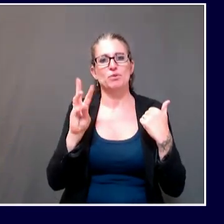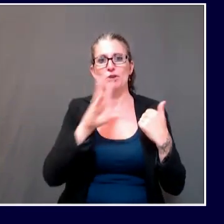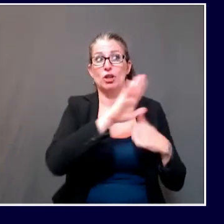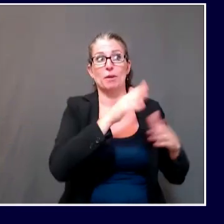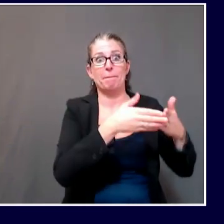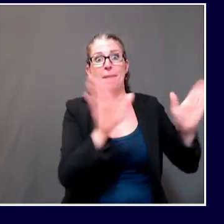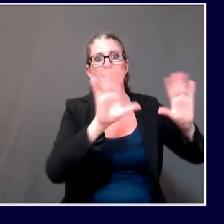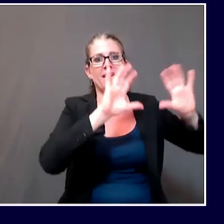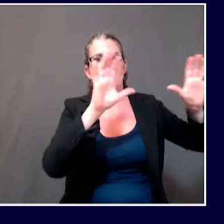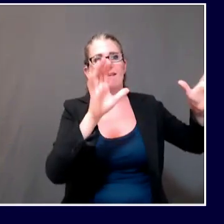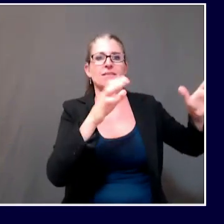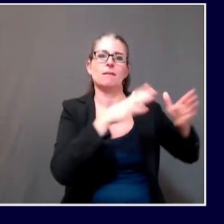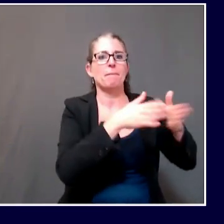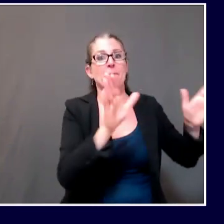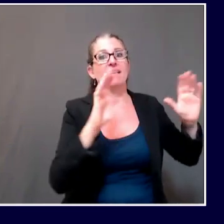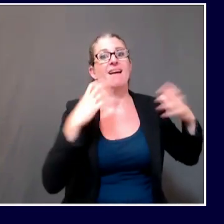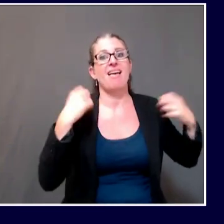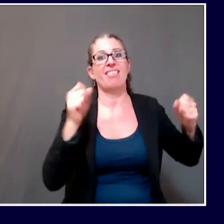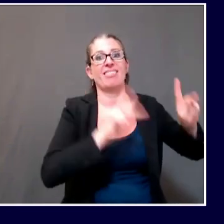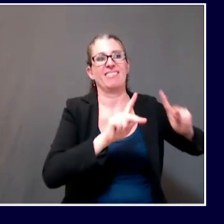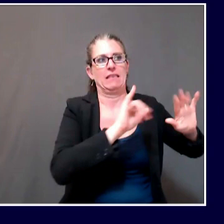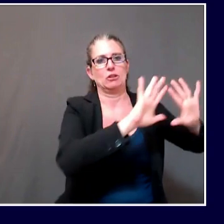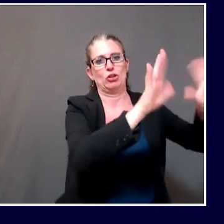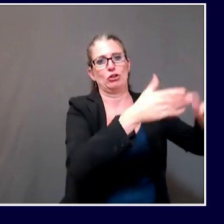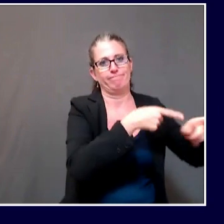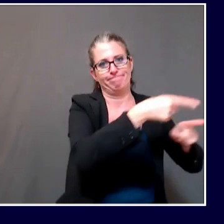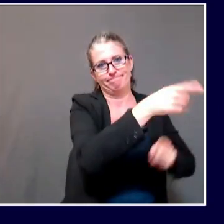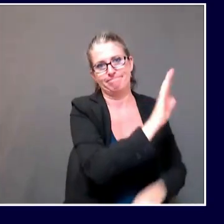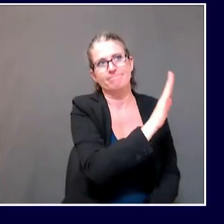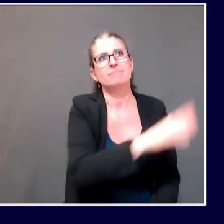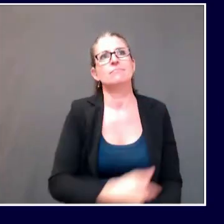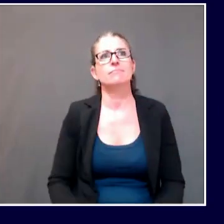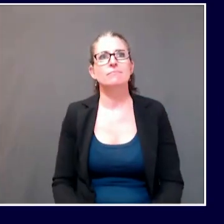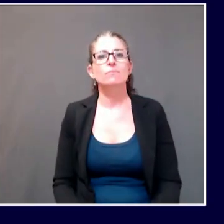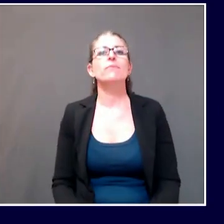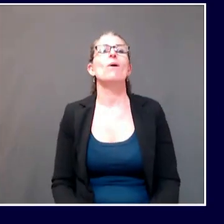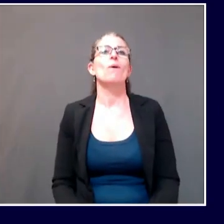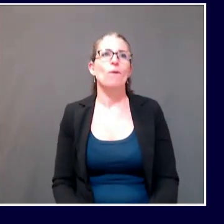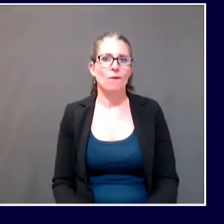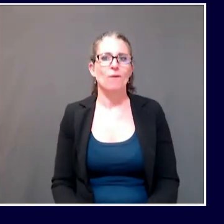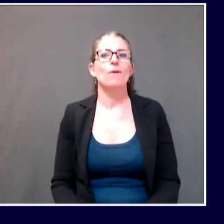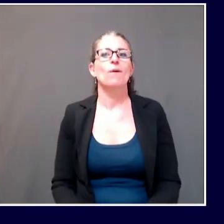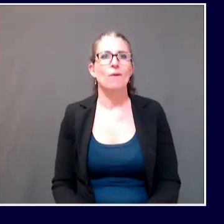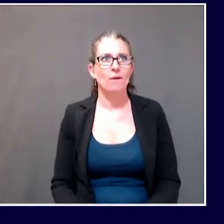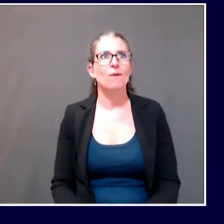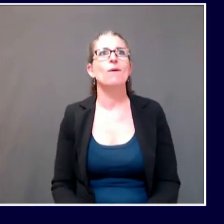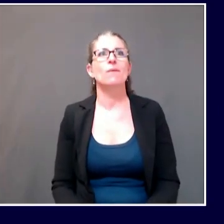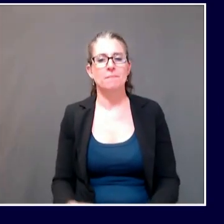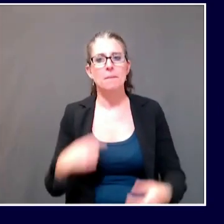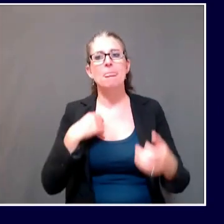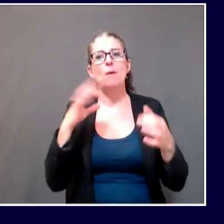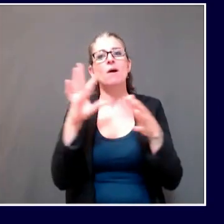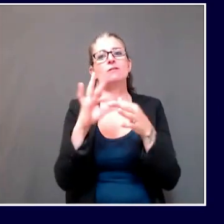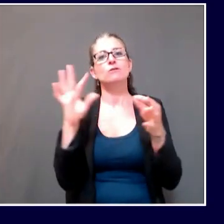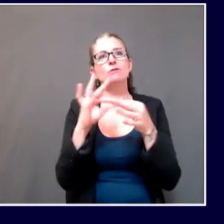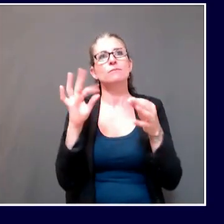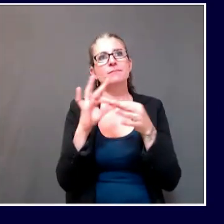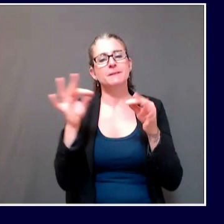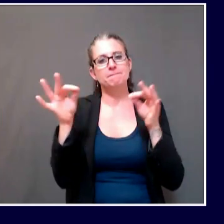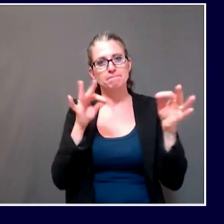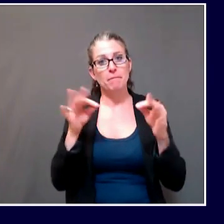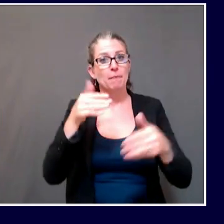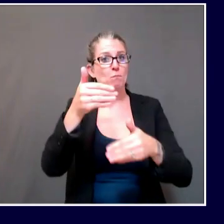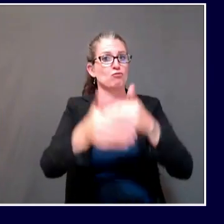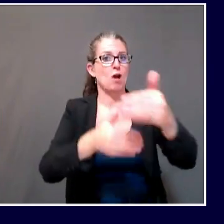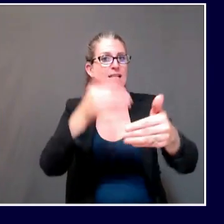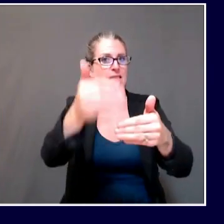I'm going to comment mostly on the process for the guidelines, not the specifics of your question, primarily because I think